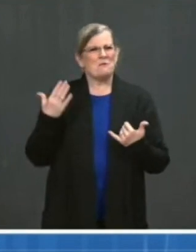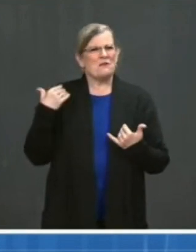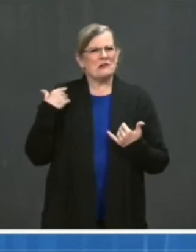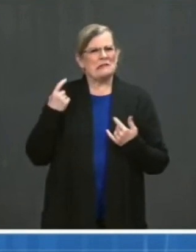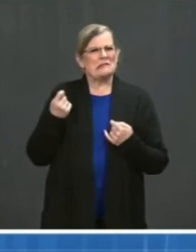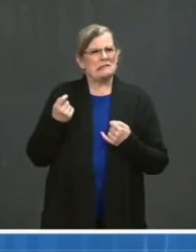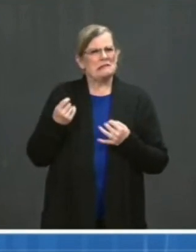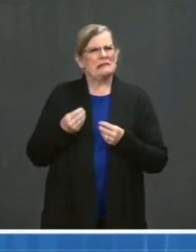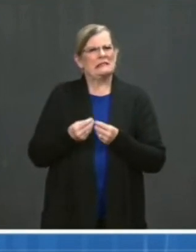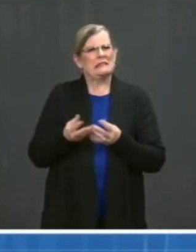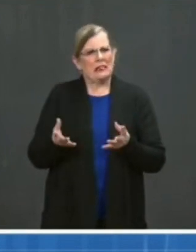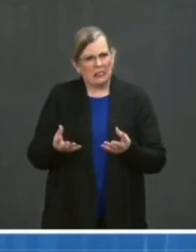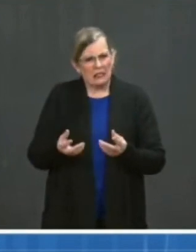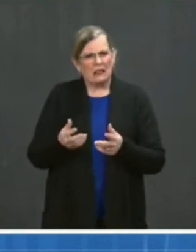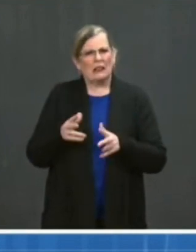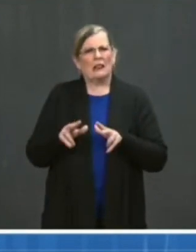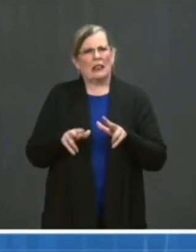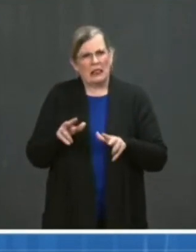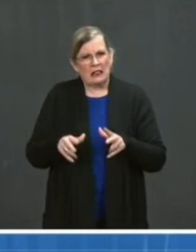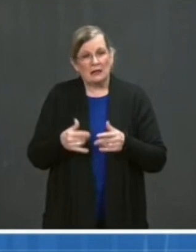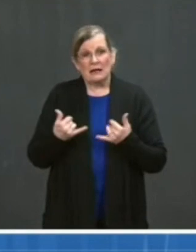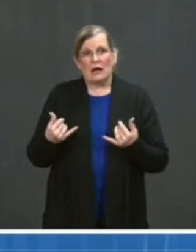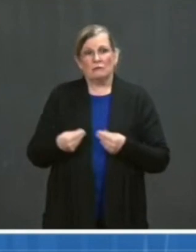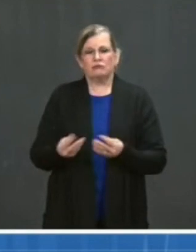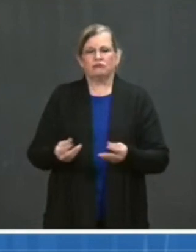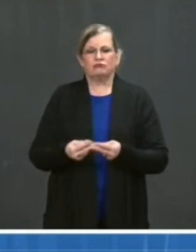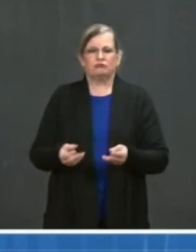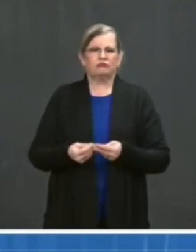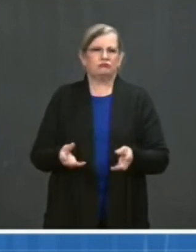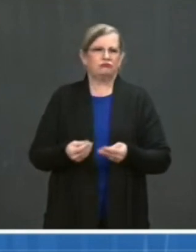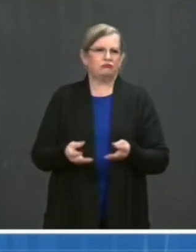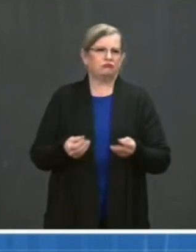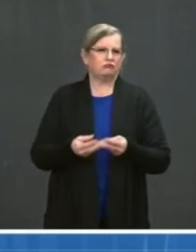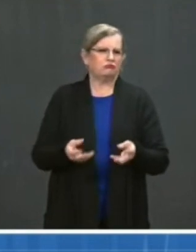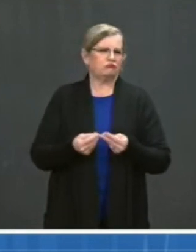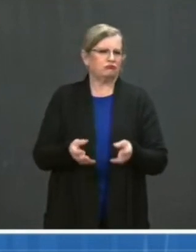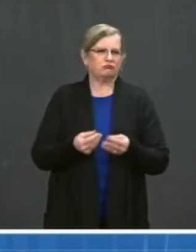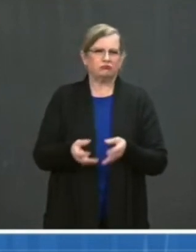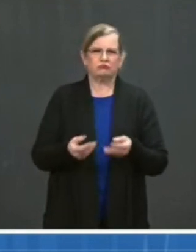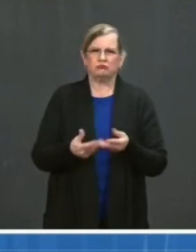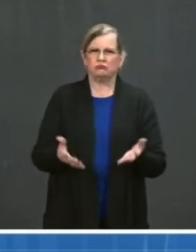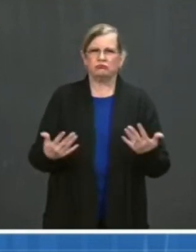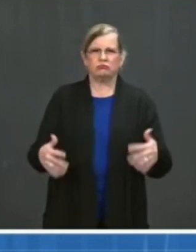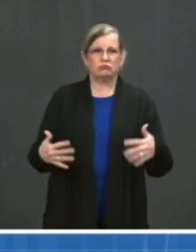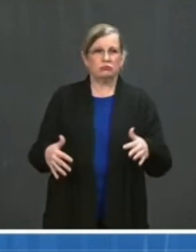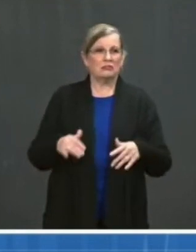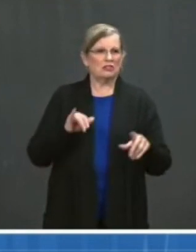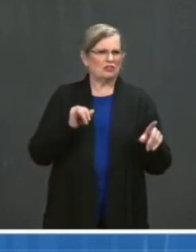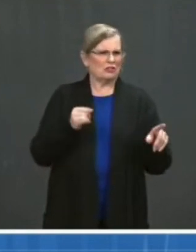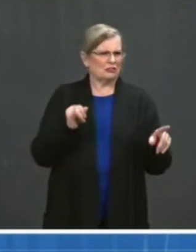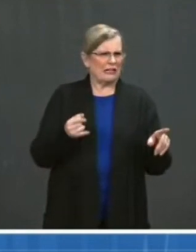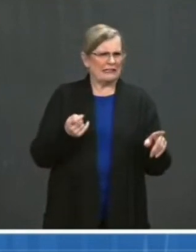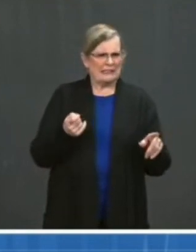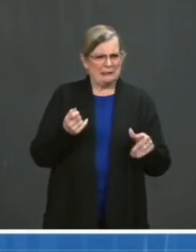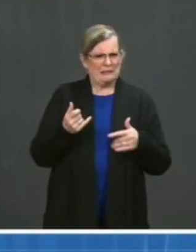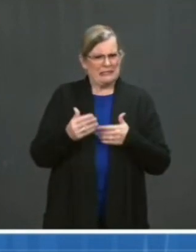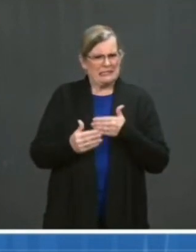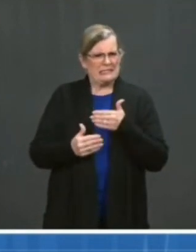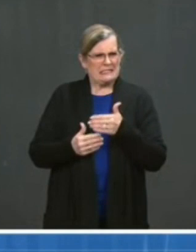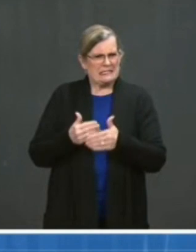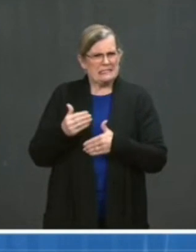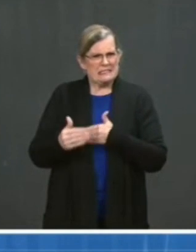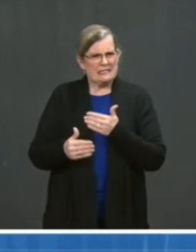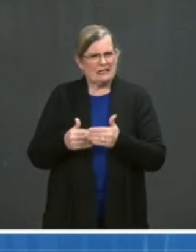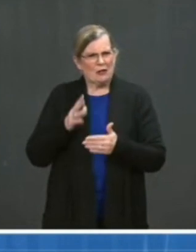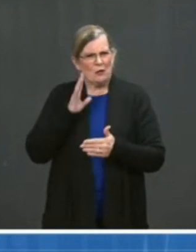million delivered to date, 24 million is the target that the company has committed to for April.